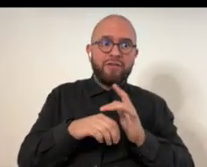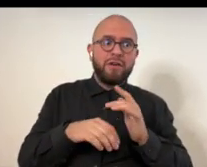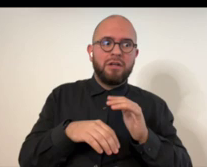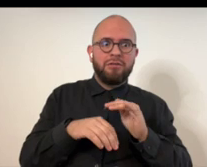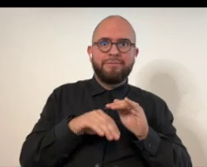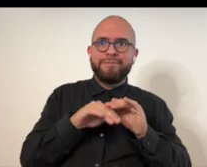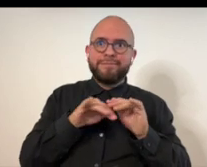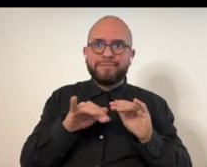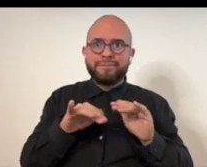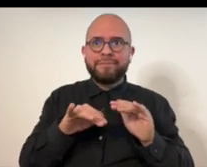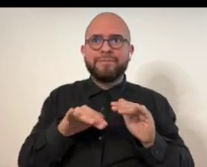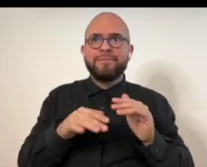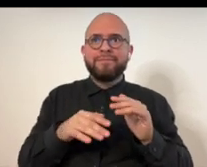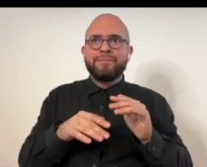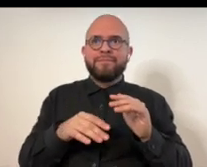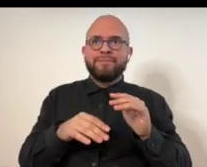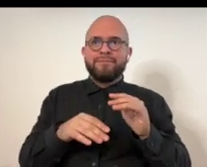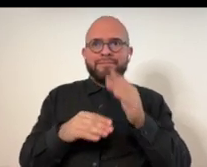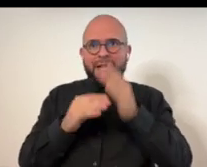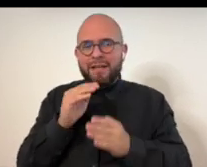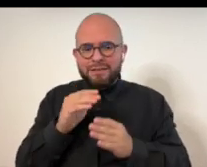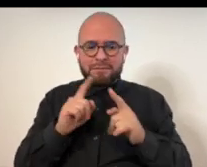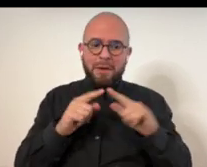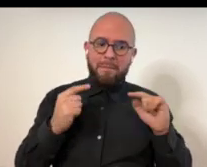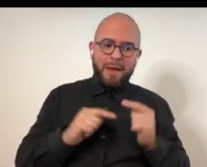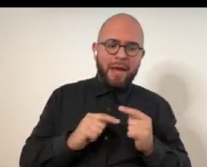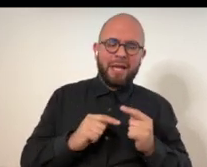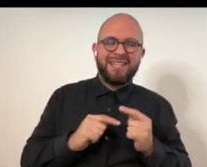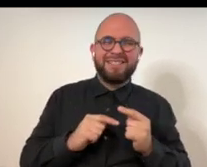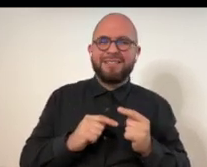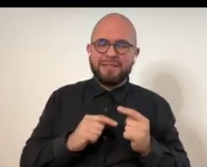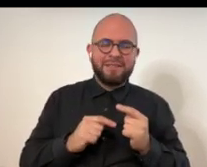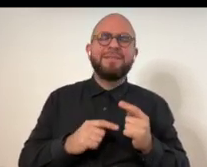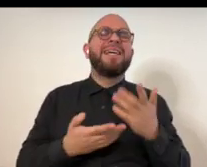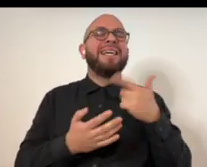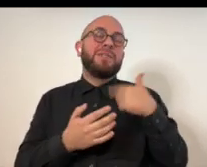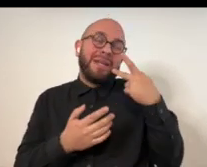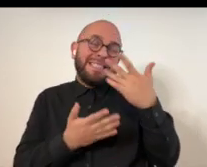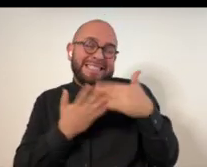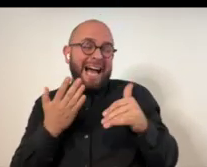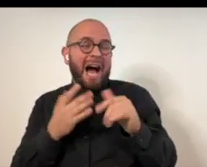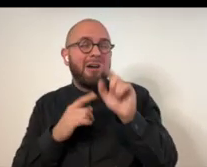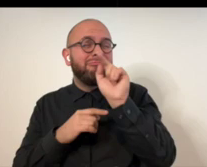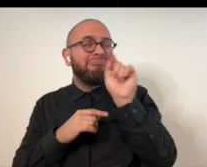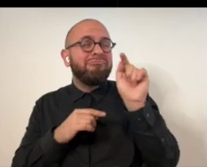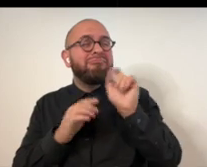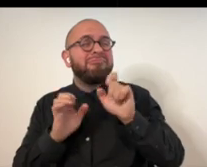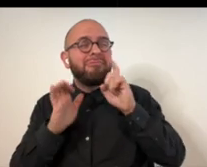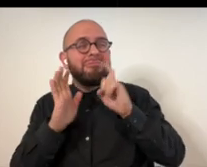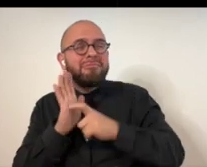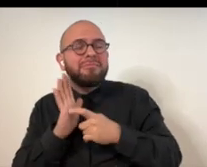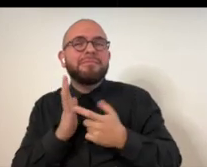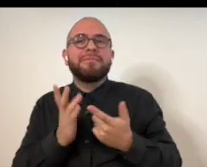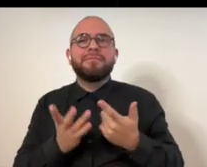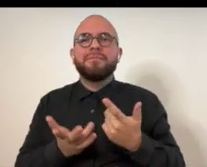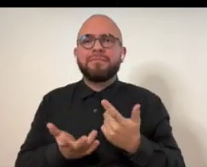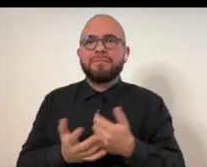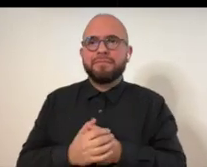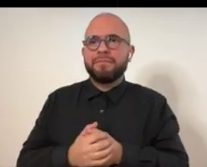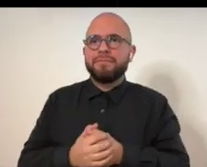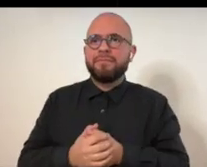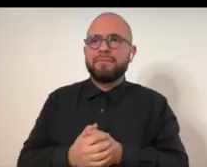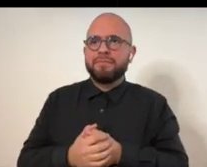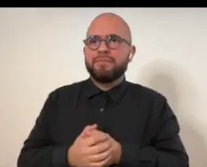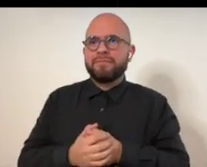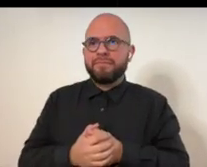Nerve endings died, but pain. Um, some of it I can't hear, see as clearly. Are there things from here,